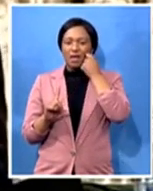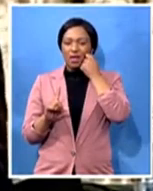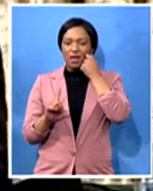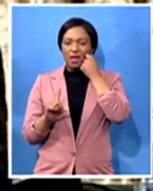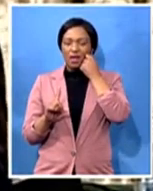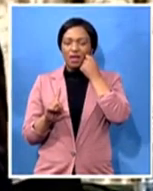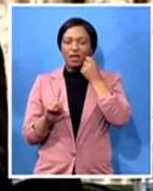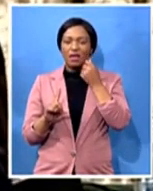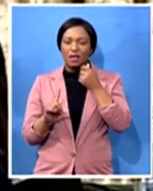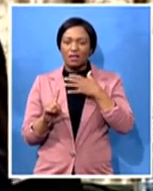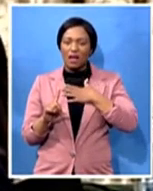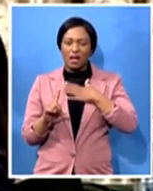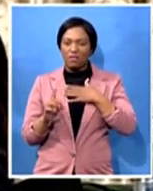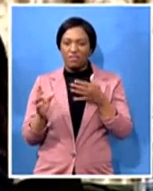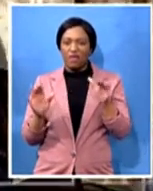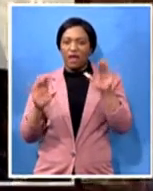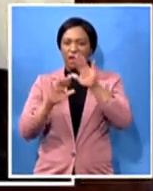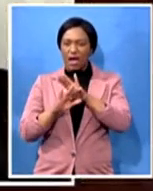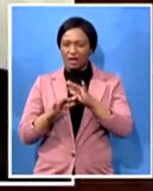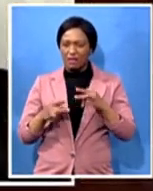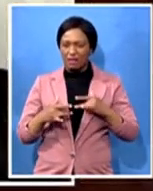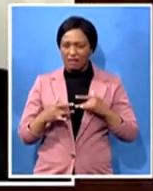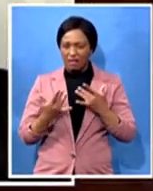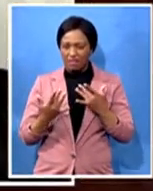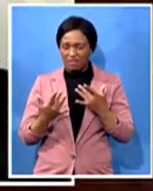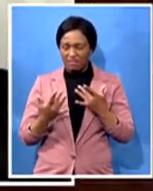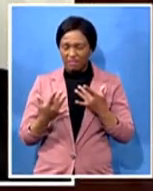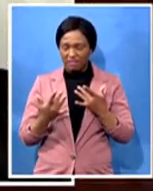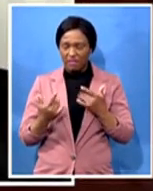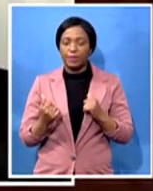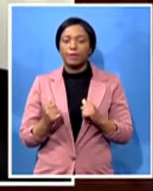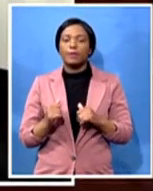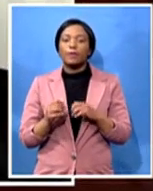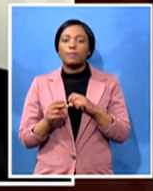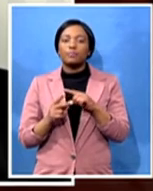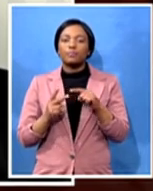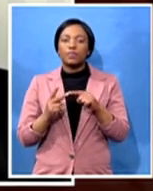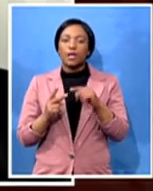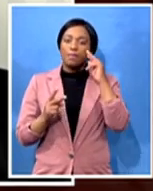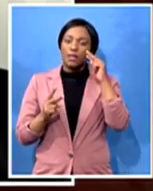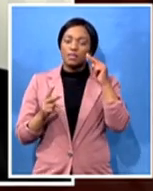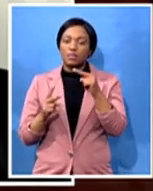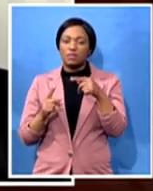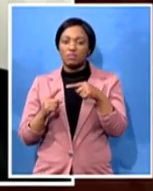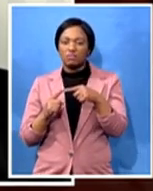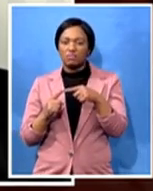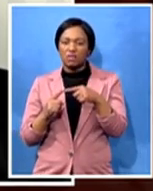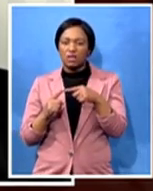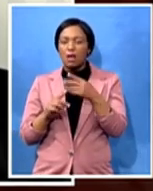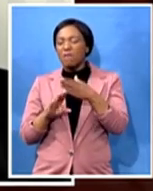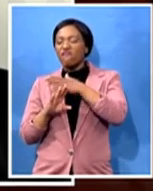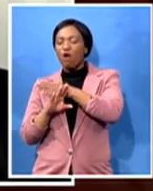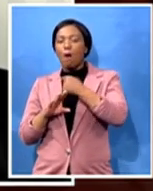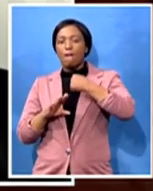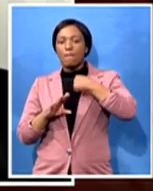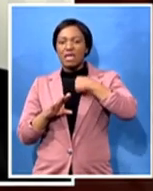but another perception that i had of him was that he did not contribute much in the striking compared to other